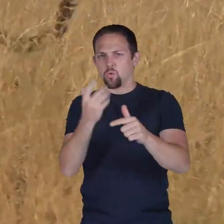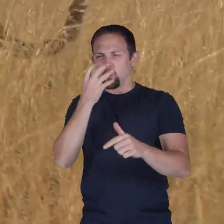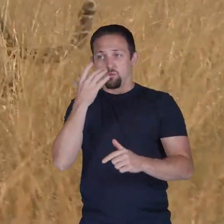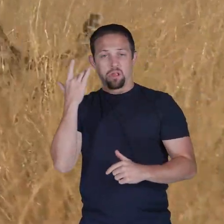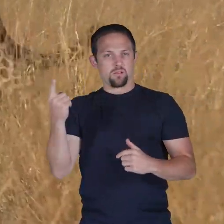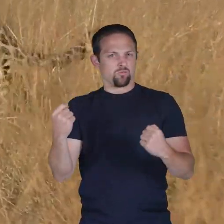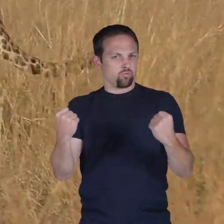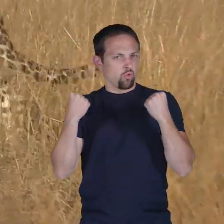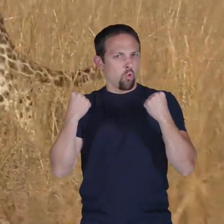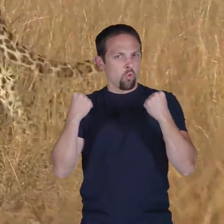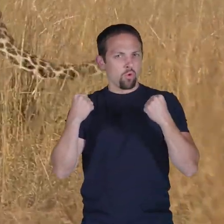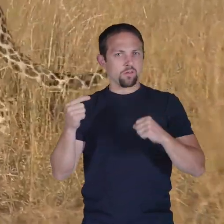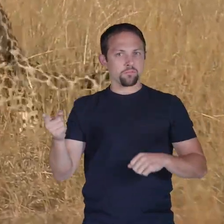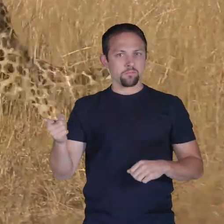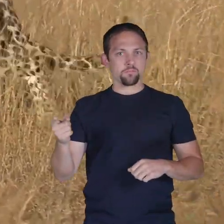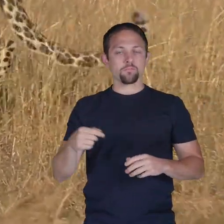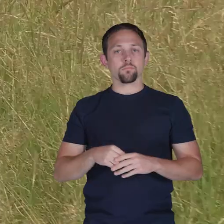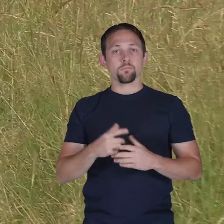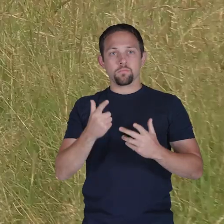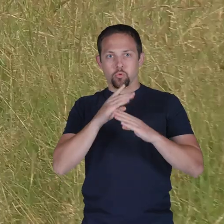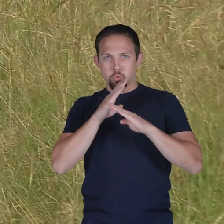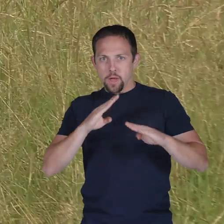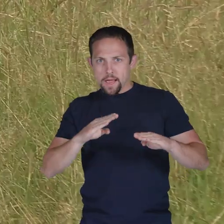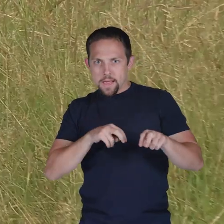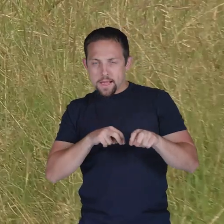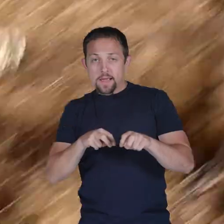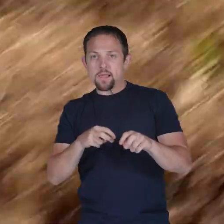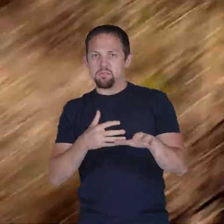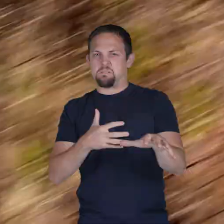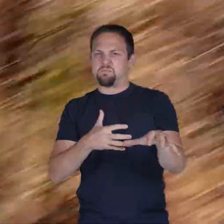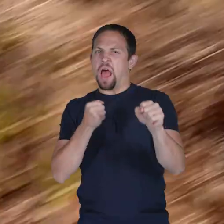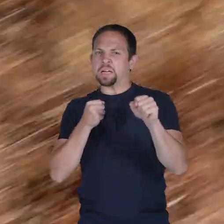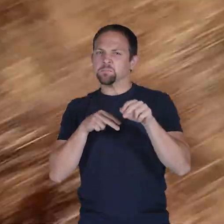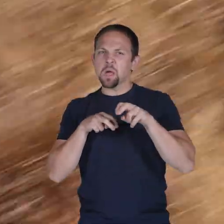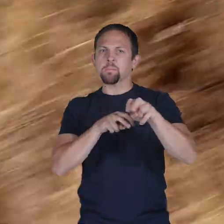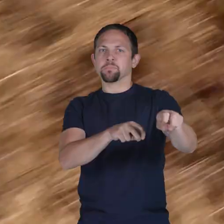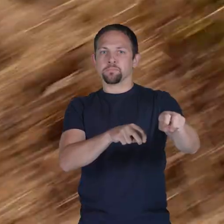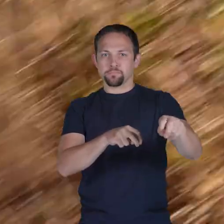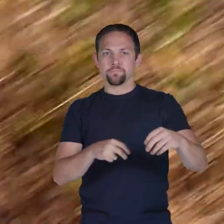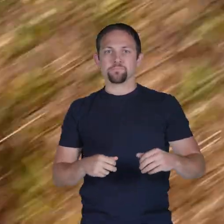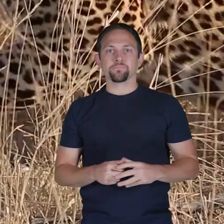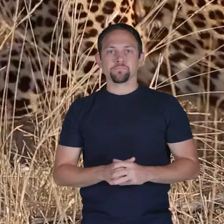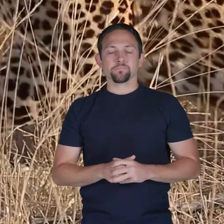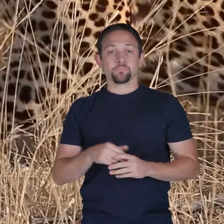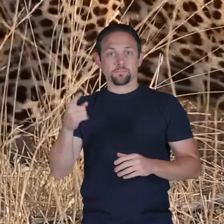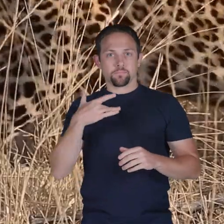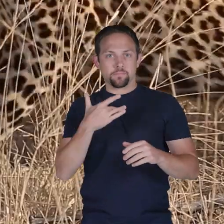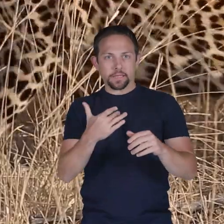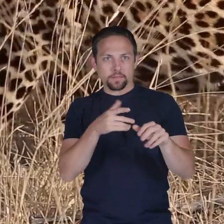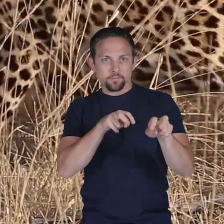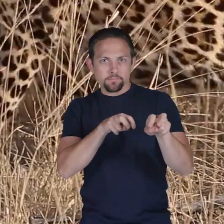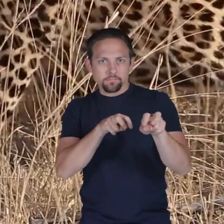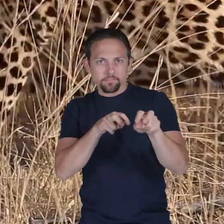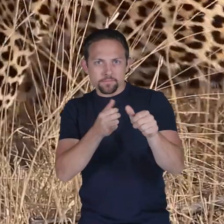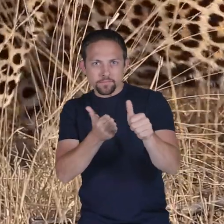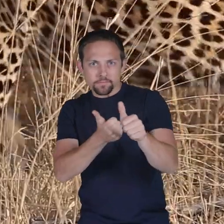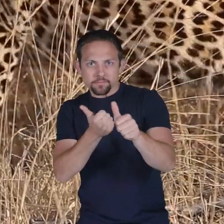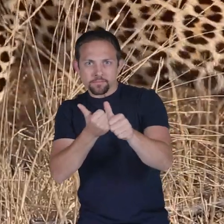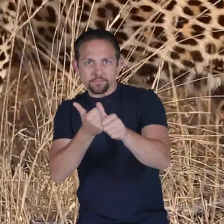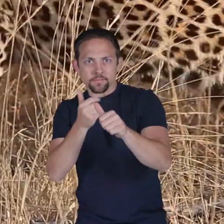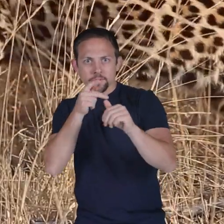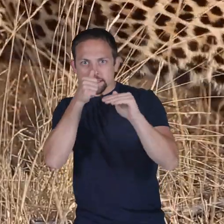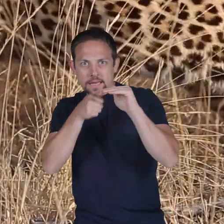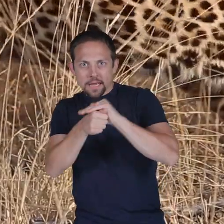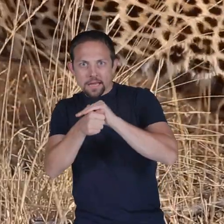because they are strong quiet and fast they stalk or